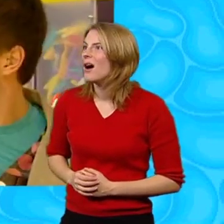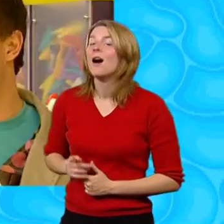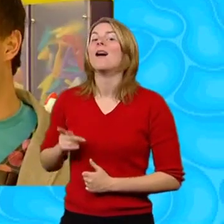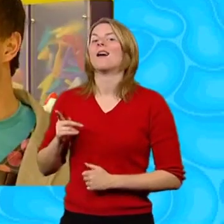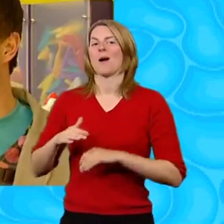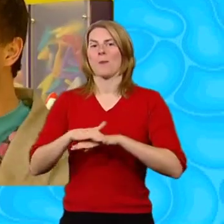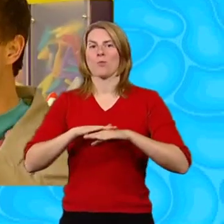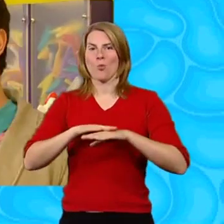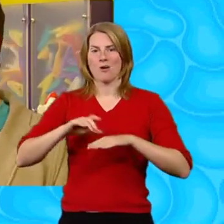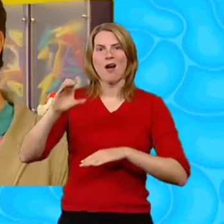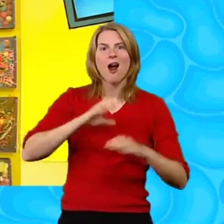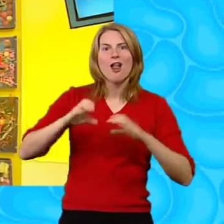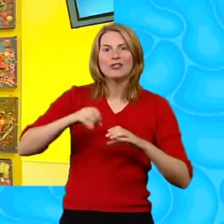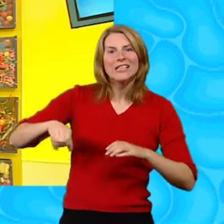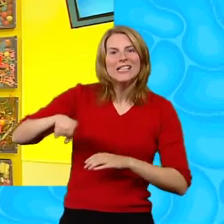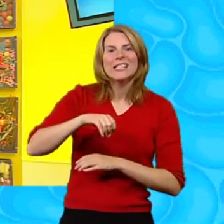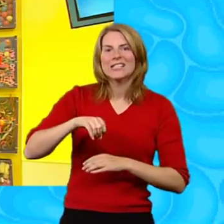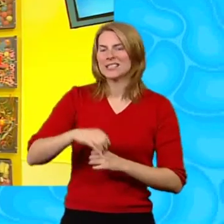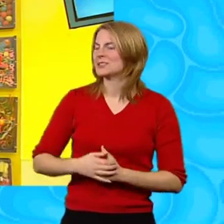Some blue food colouring